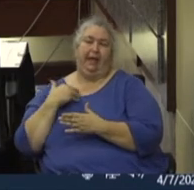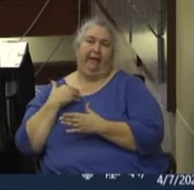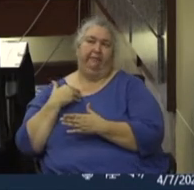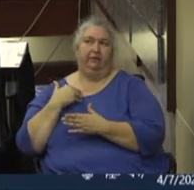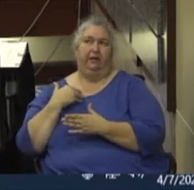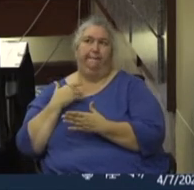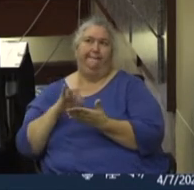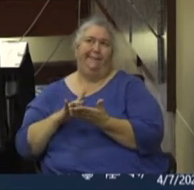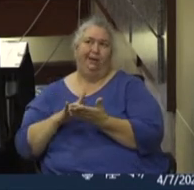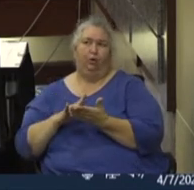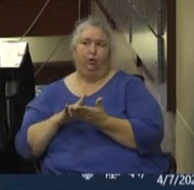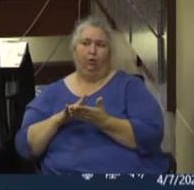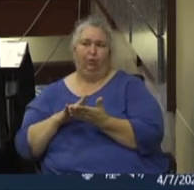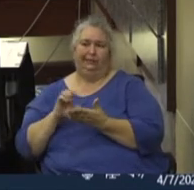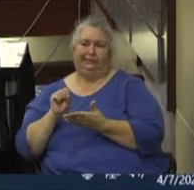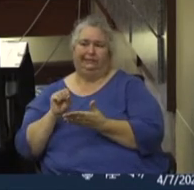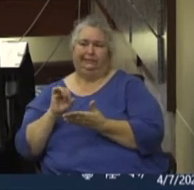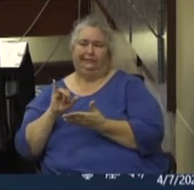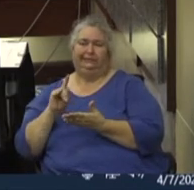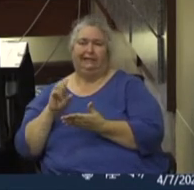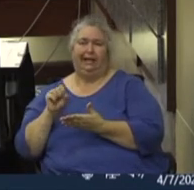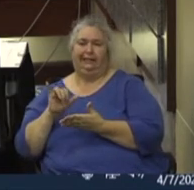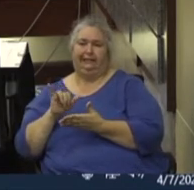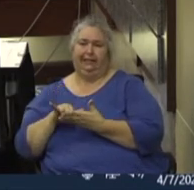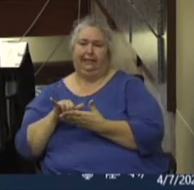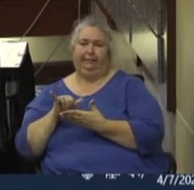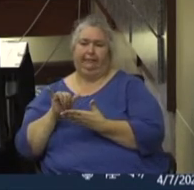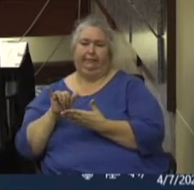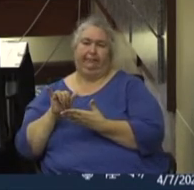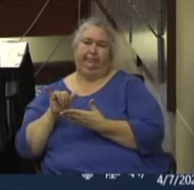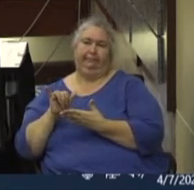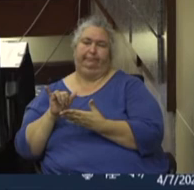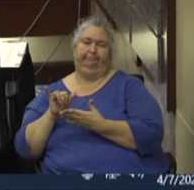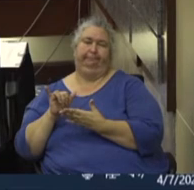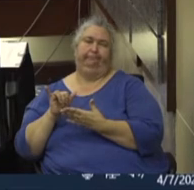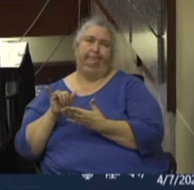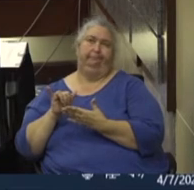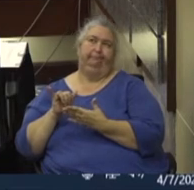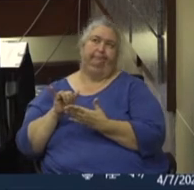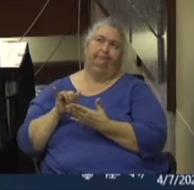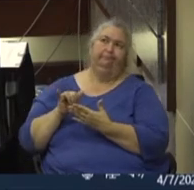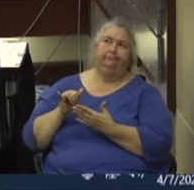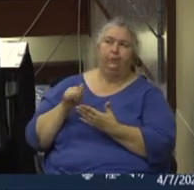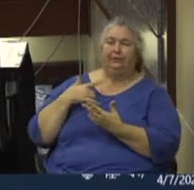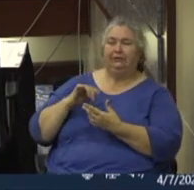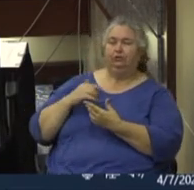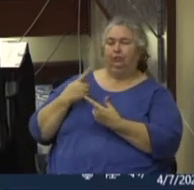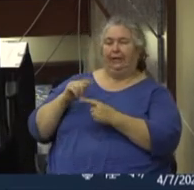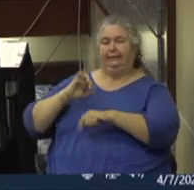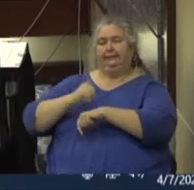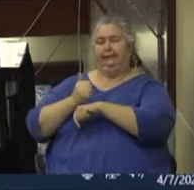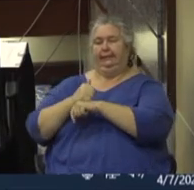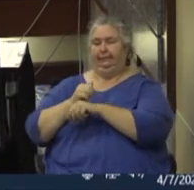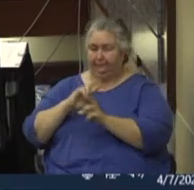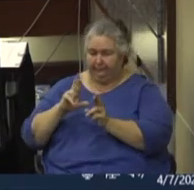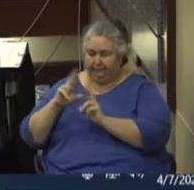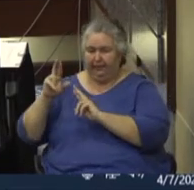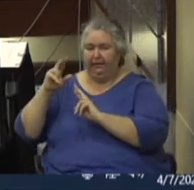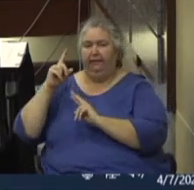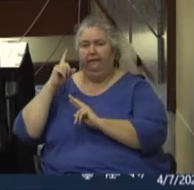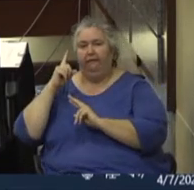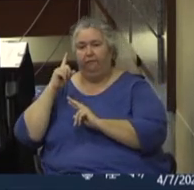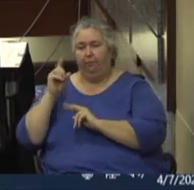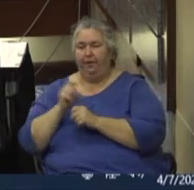today. And, and to, to, see what, so we are in progress of, of making sure that there are